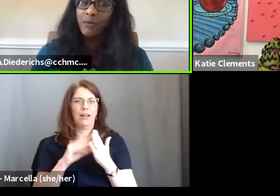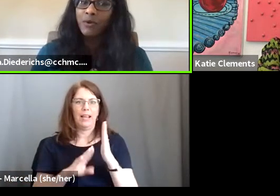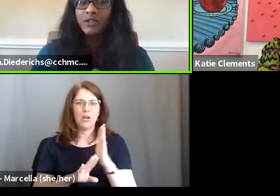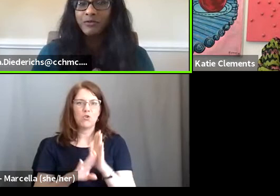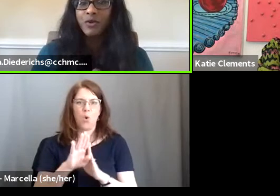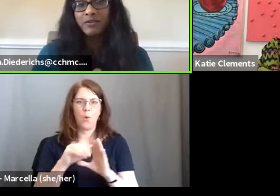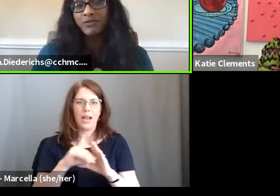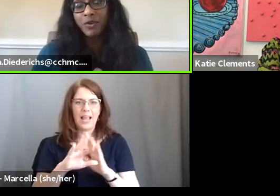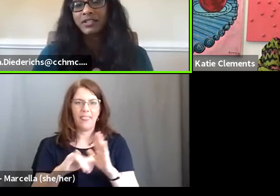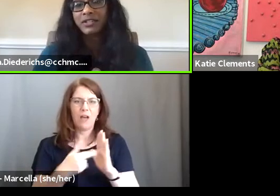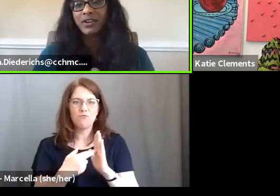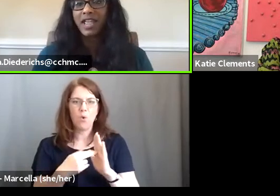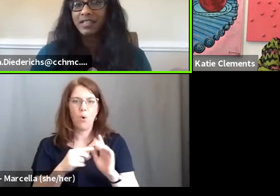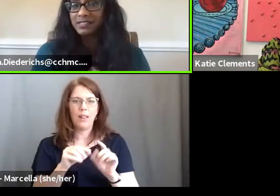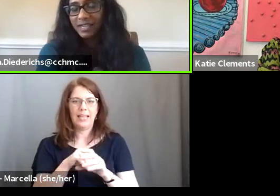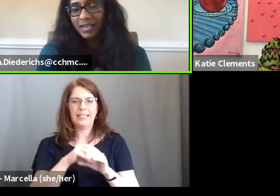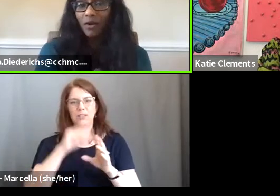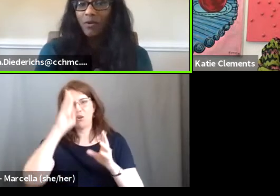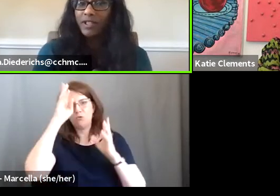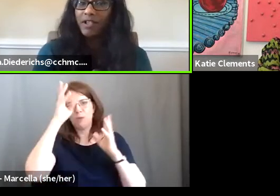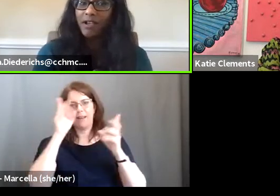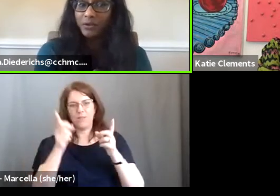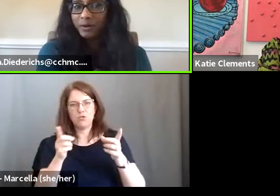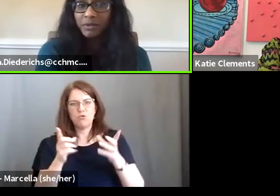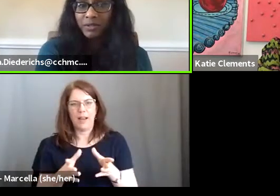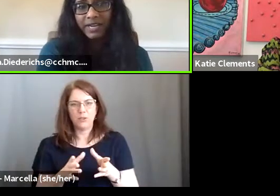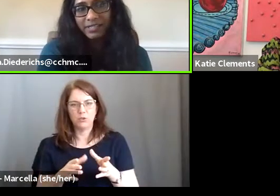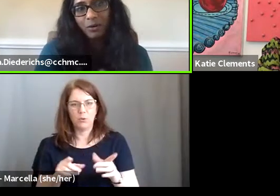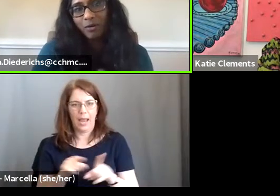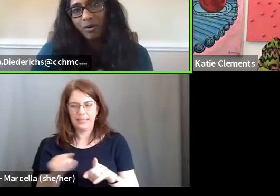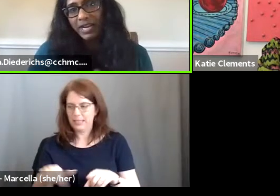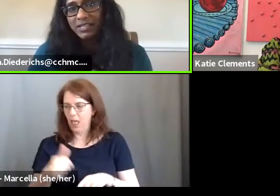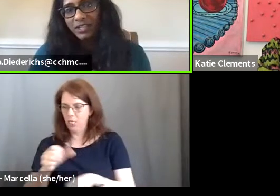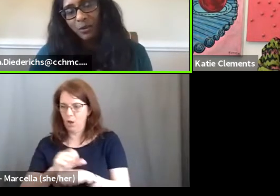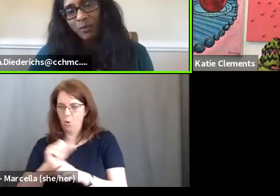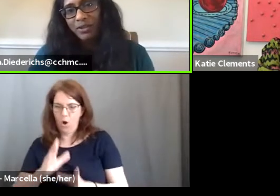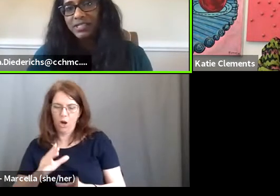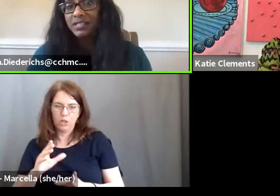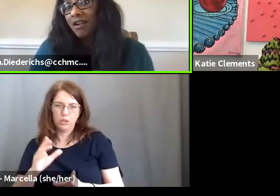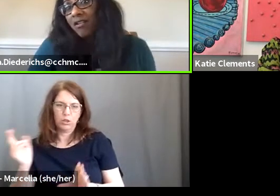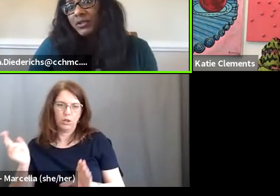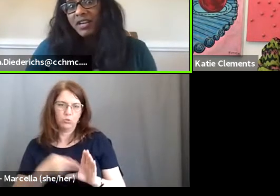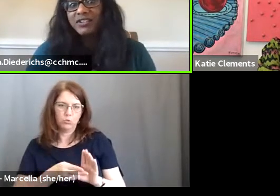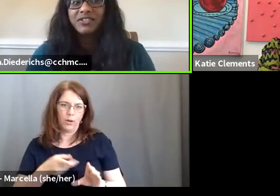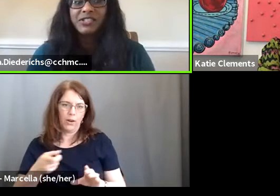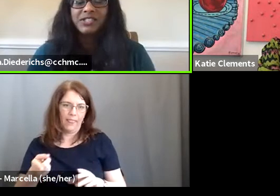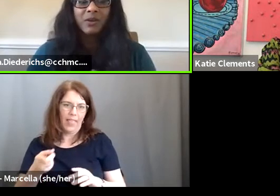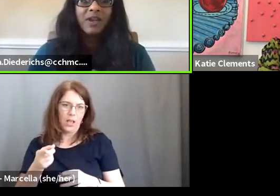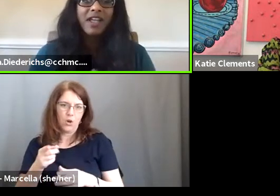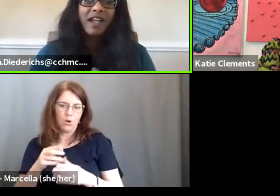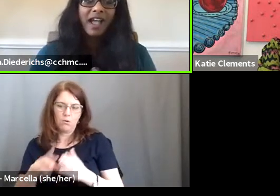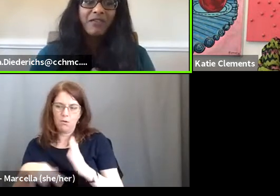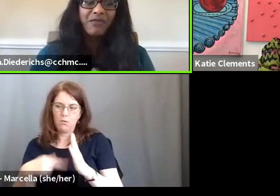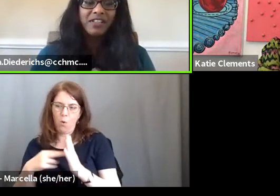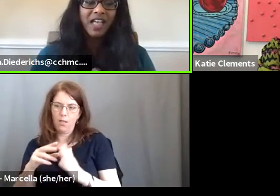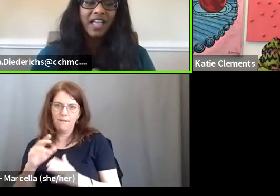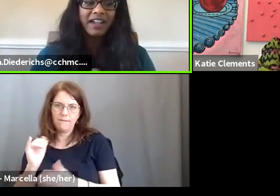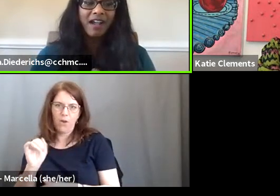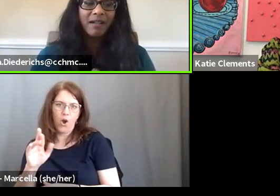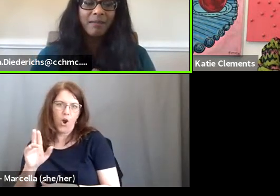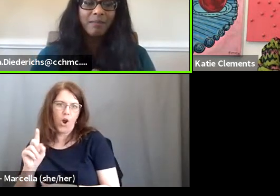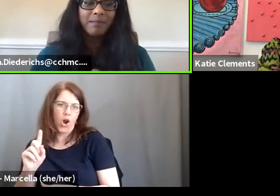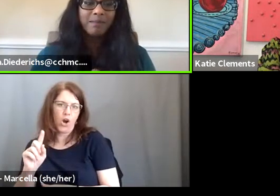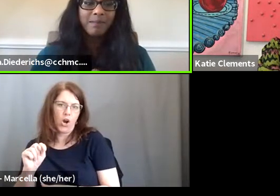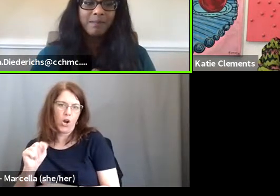in that role of creative director as, you know, other employees are growing into their roles as art directors. So I feel